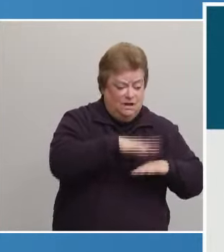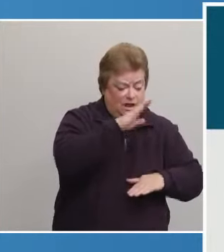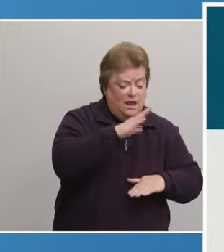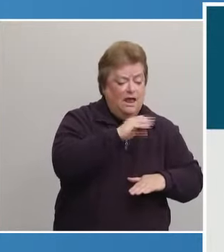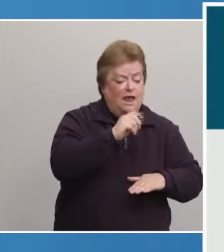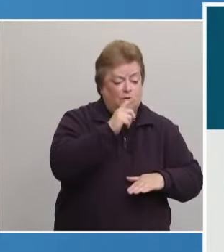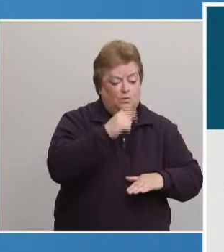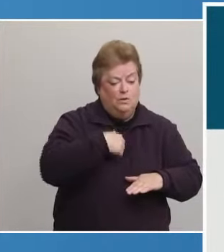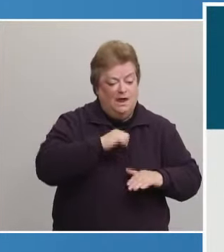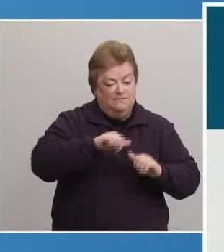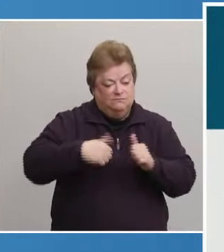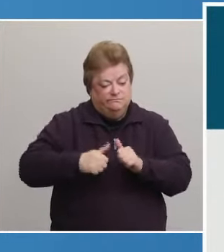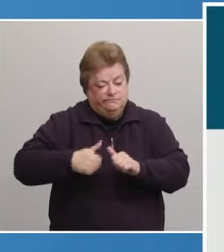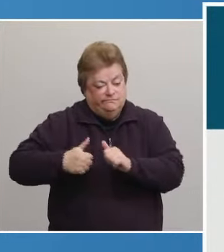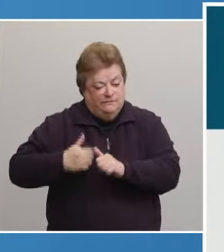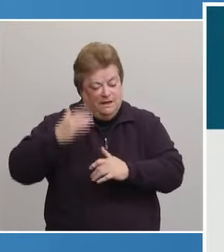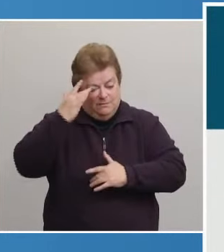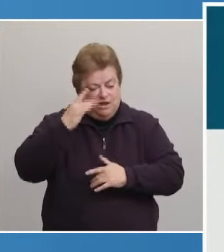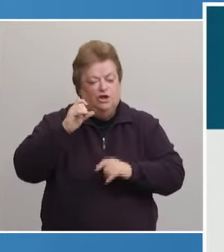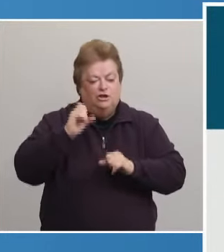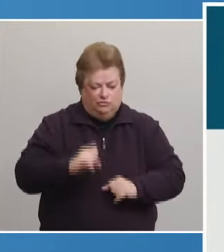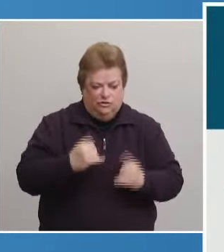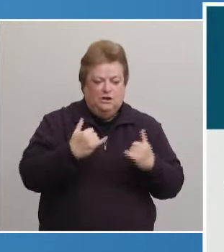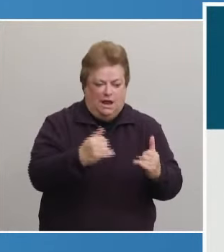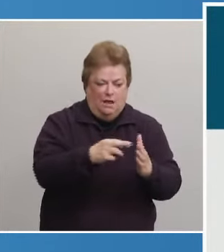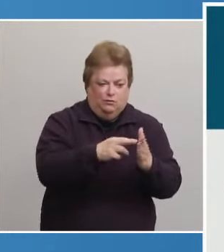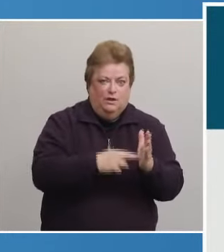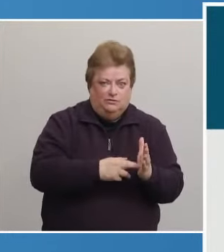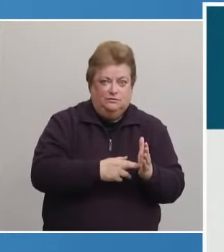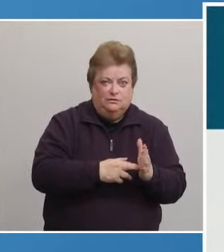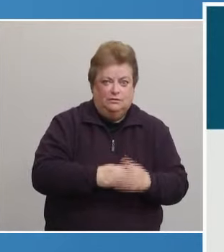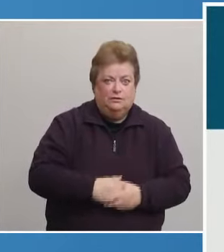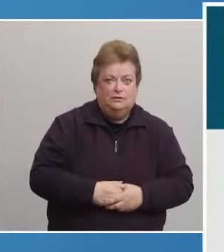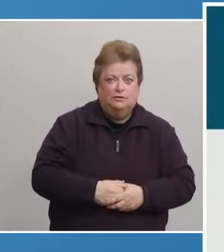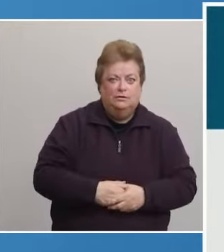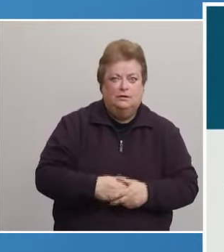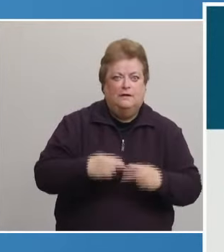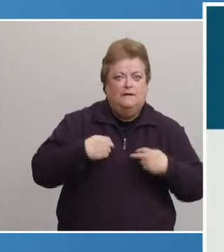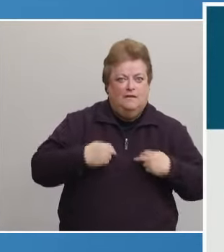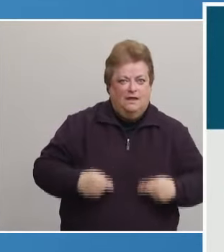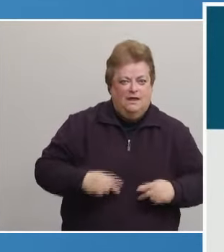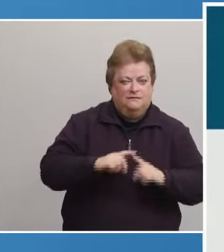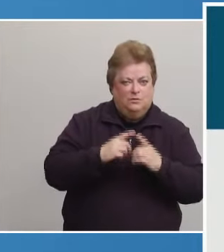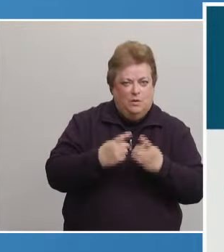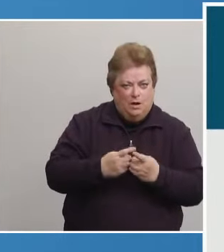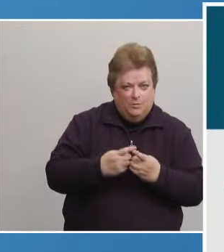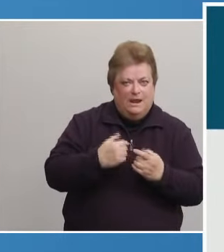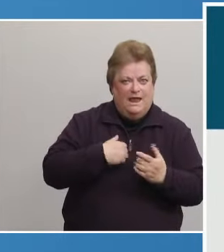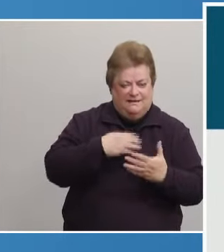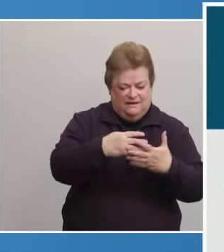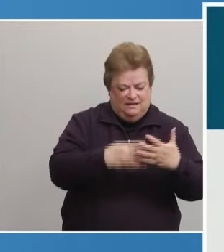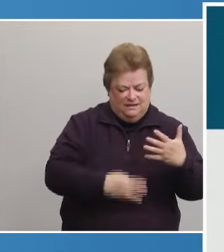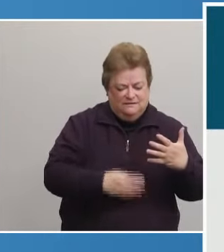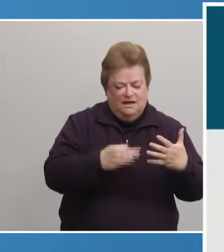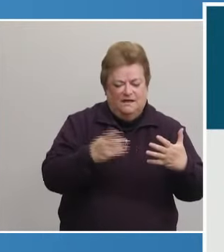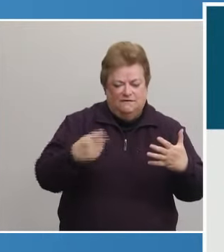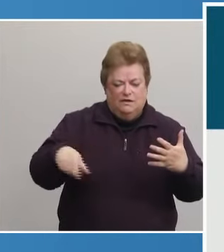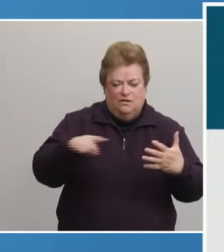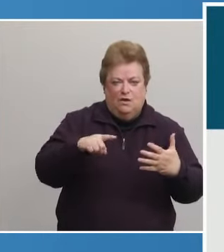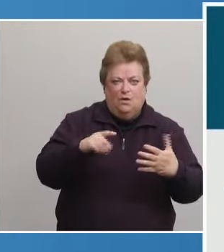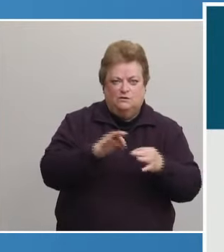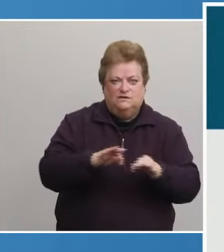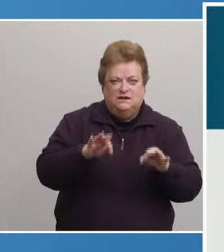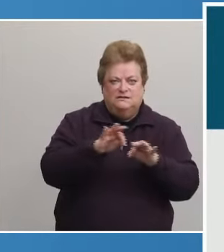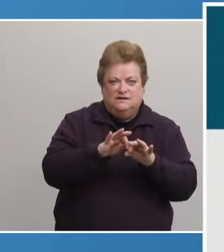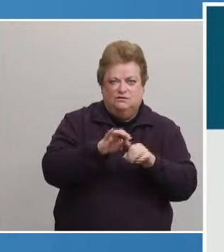medical conditions should register soon. The health department has a list of those considered essential workers and